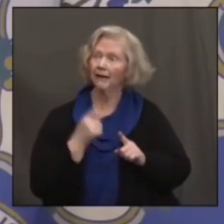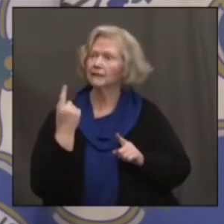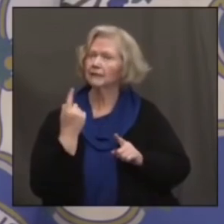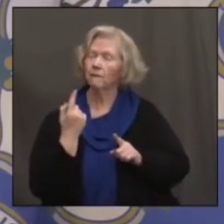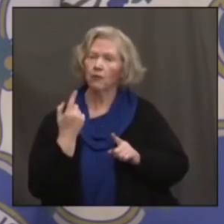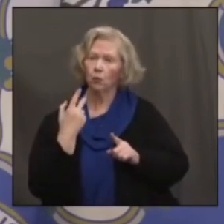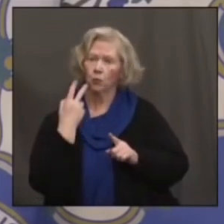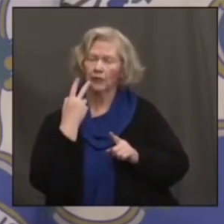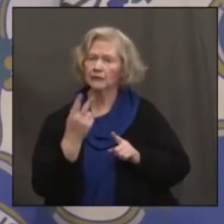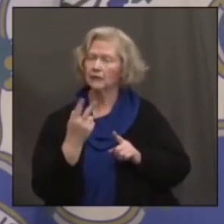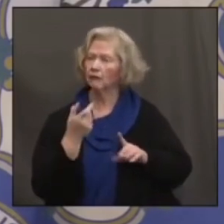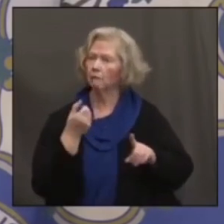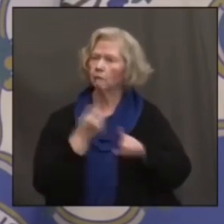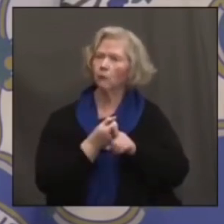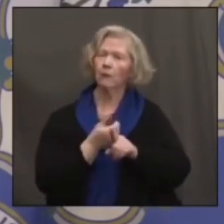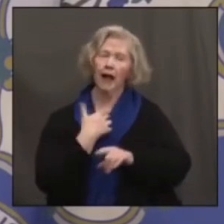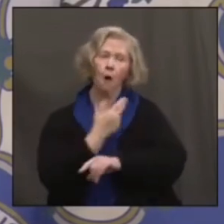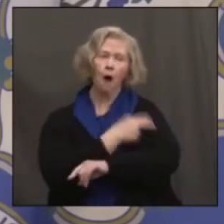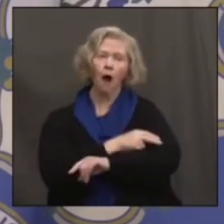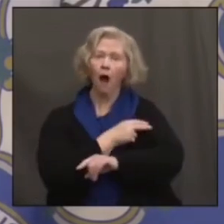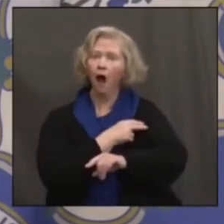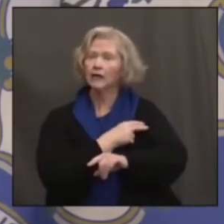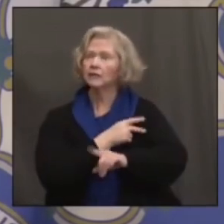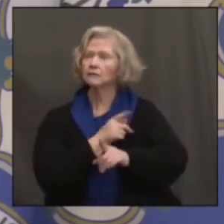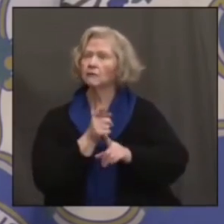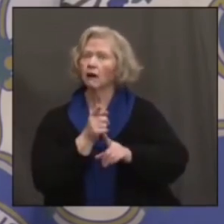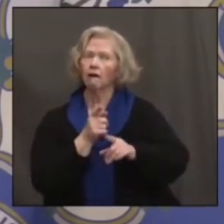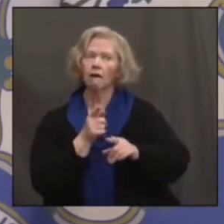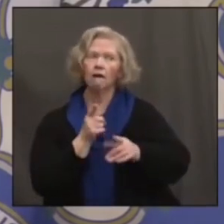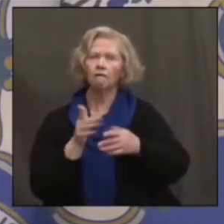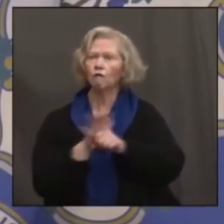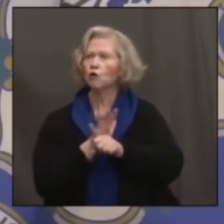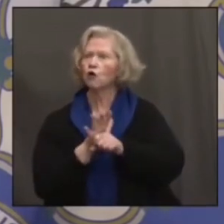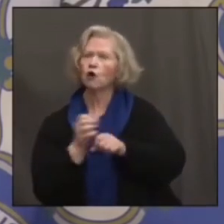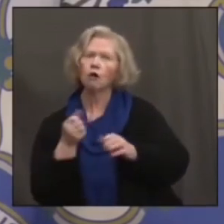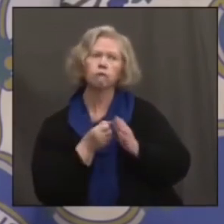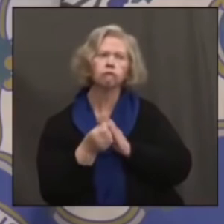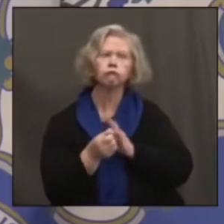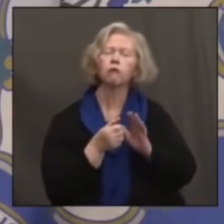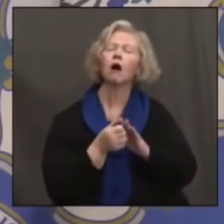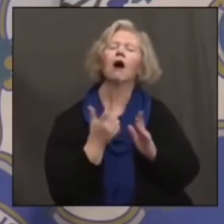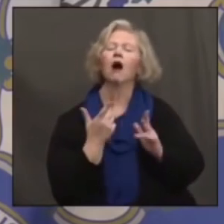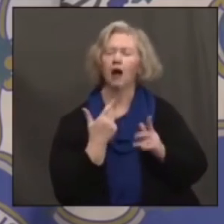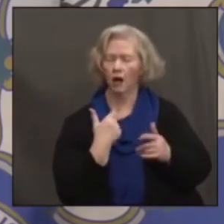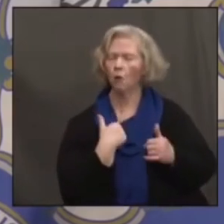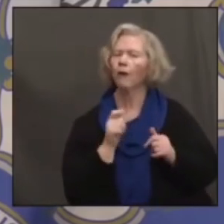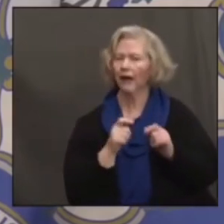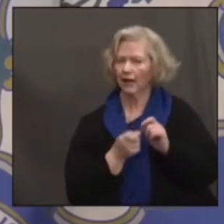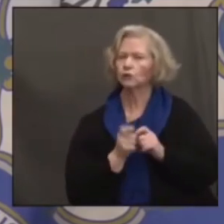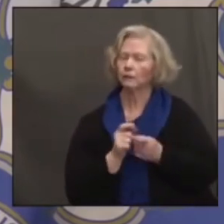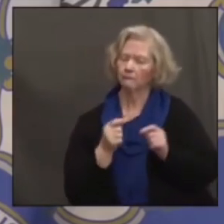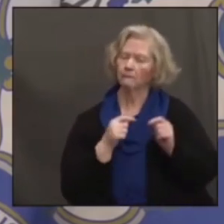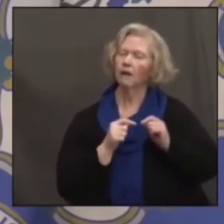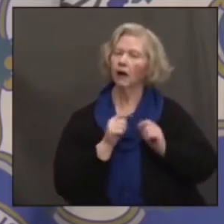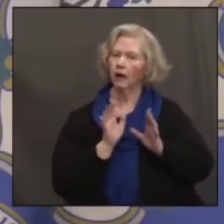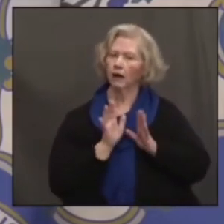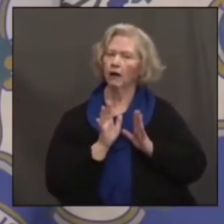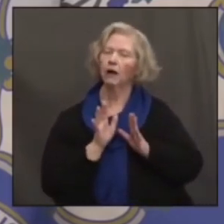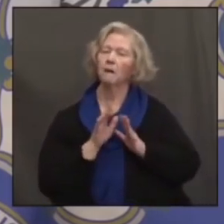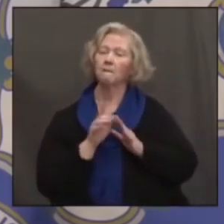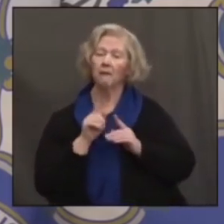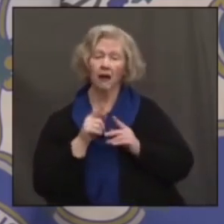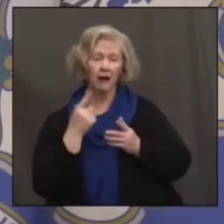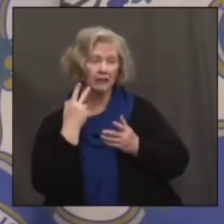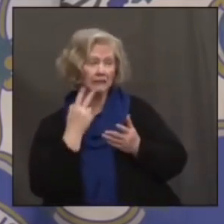started impacting our hospitals, we have the ability to change course. But right now, I think given the vaccinations where we are in powering